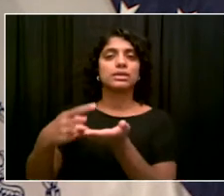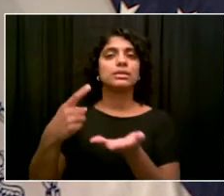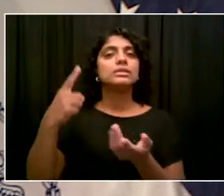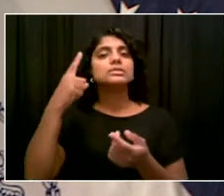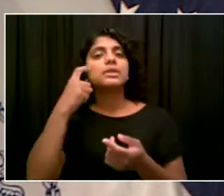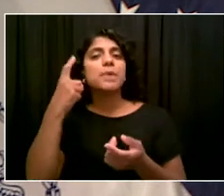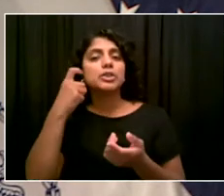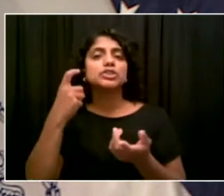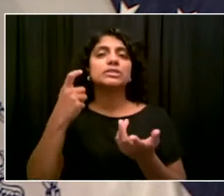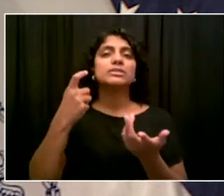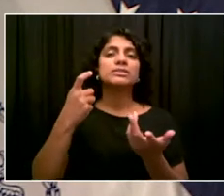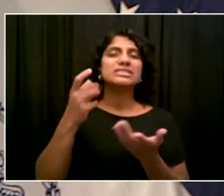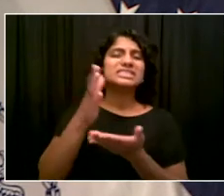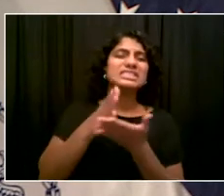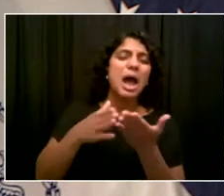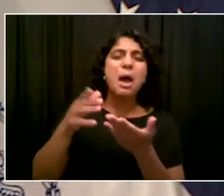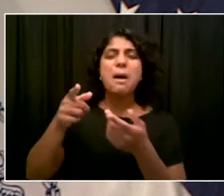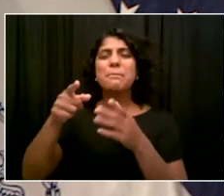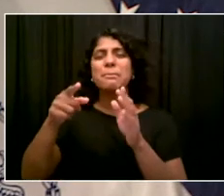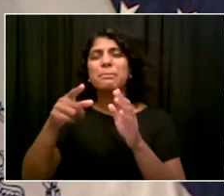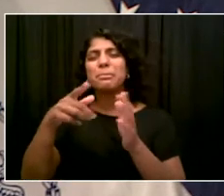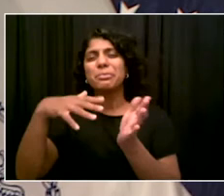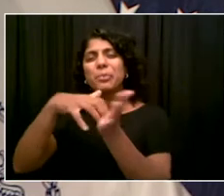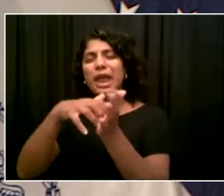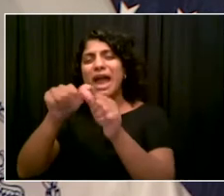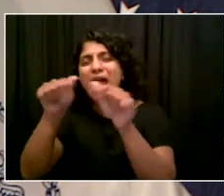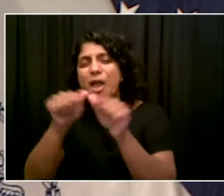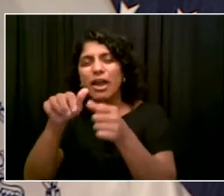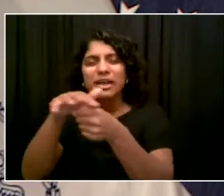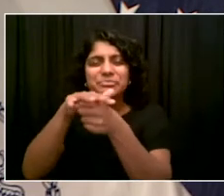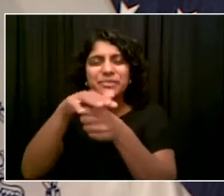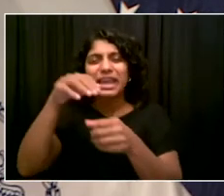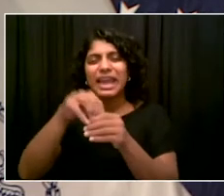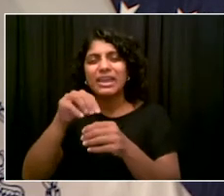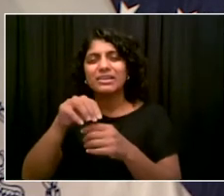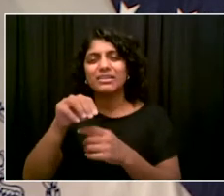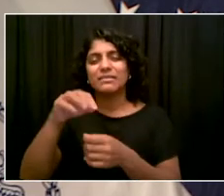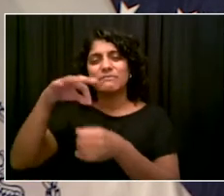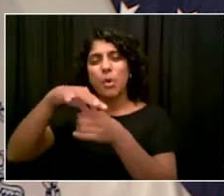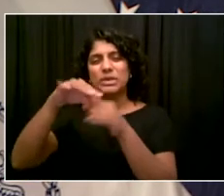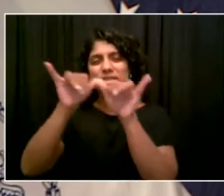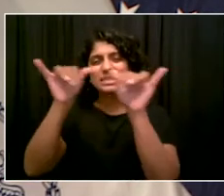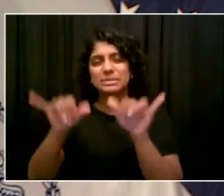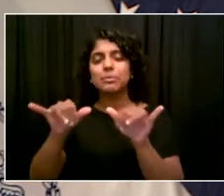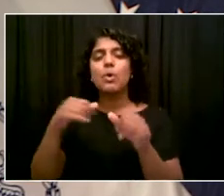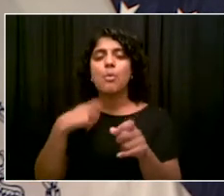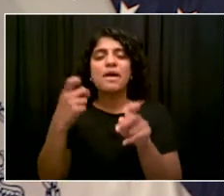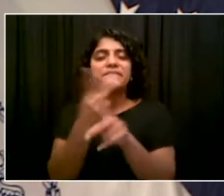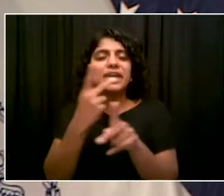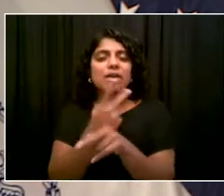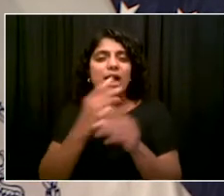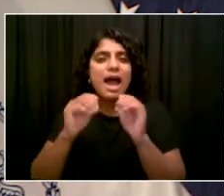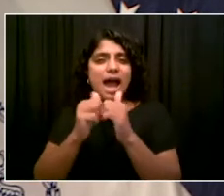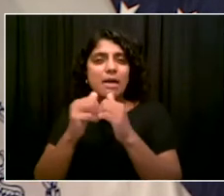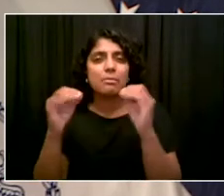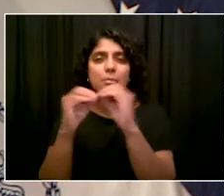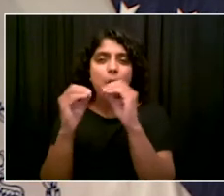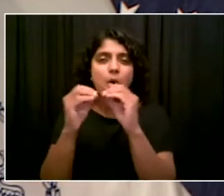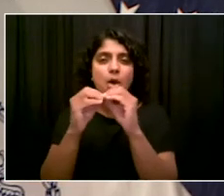to a runoff. And runoffs, unfortunately, so often were lower turnout. But I like that if